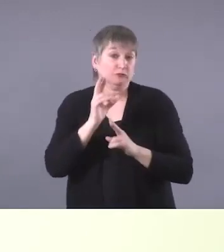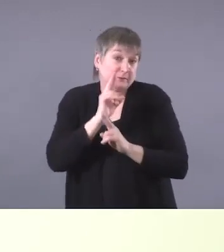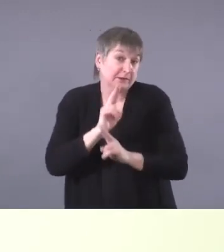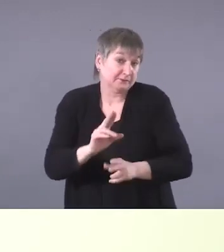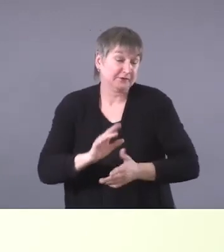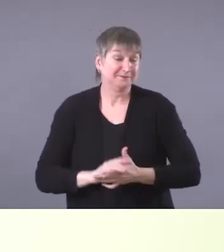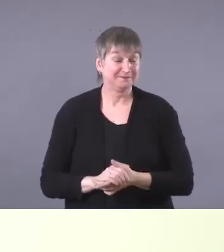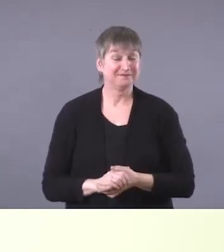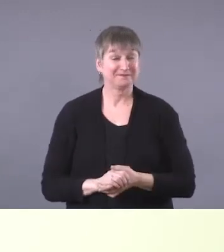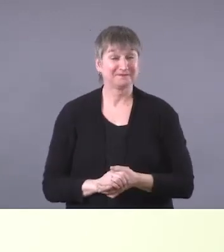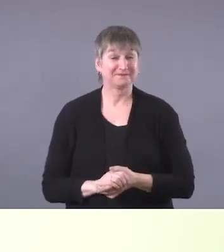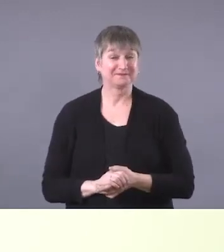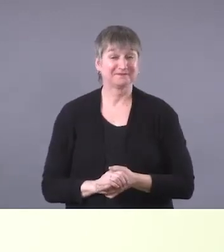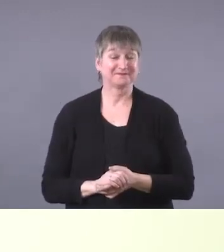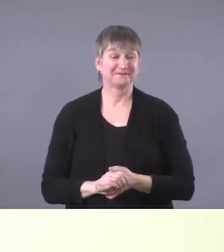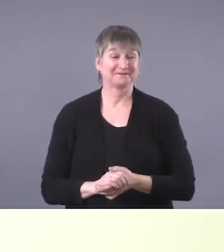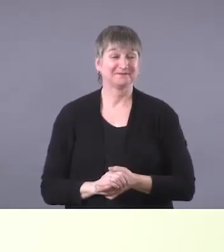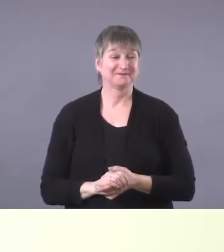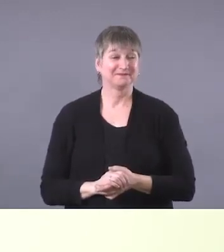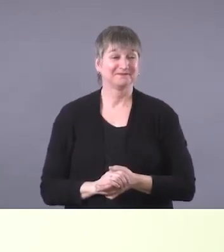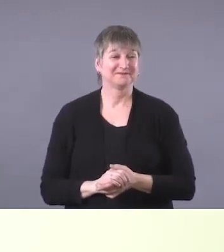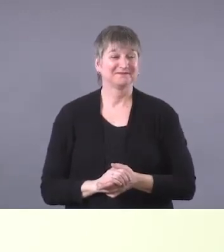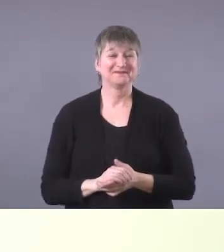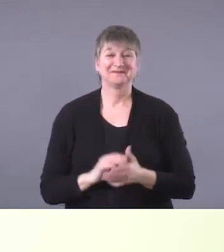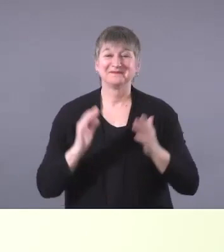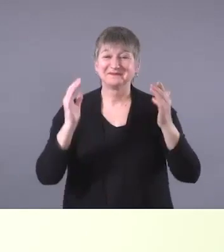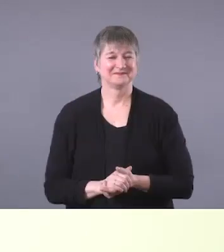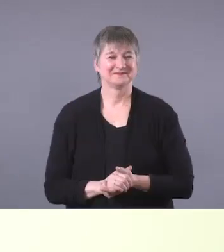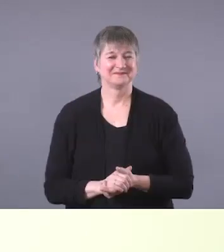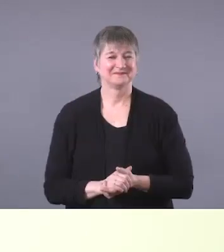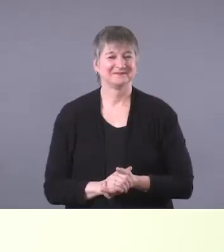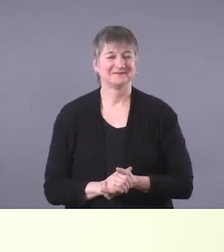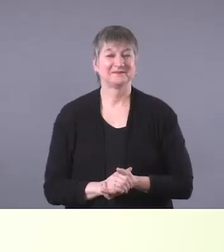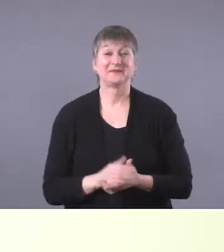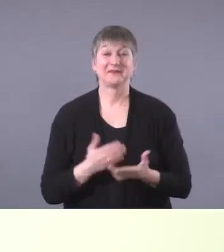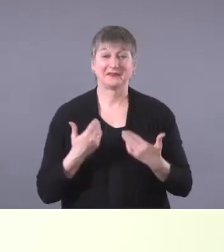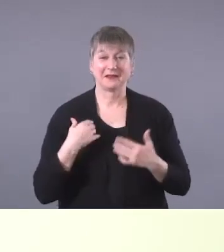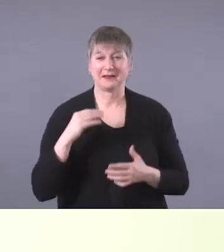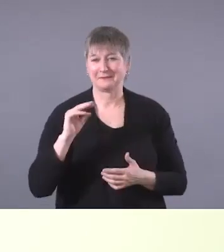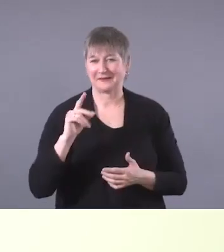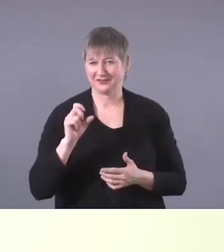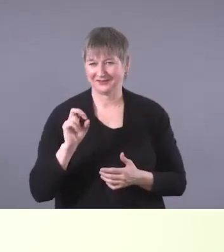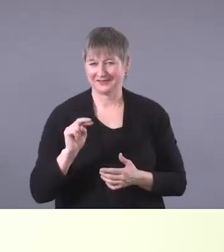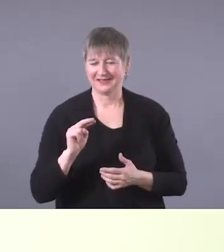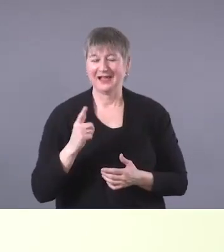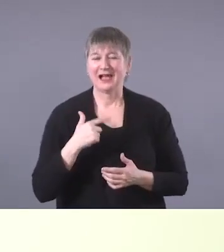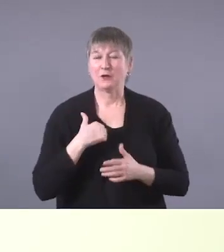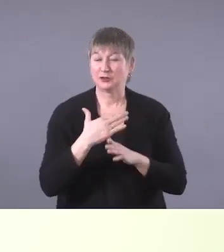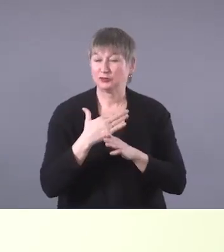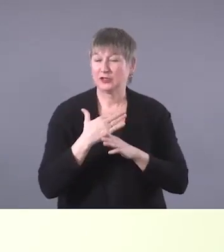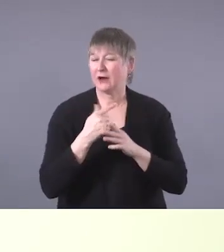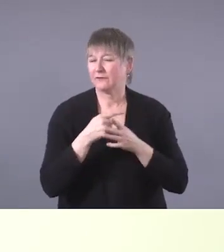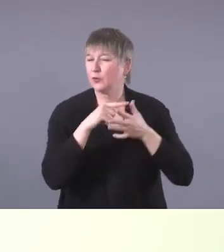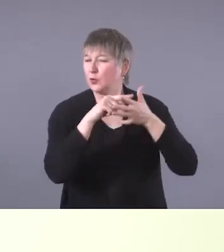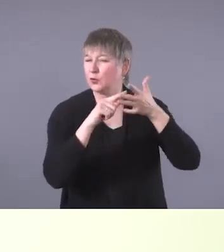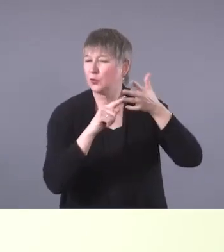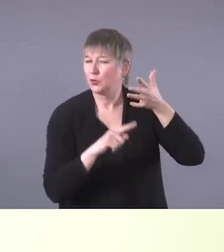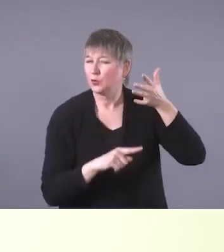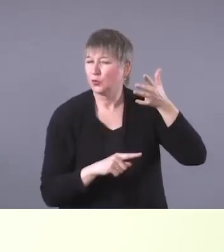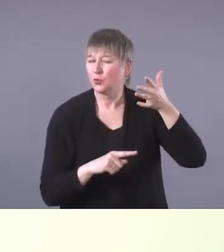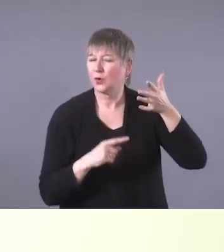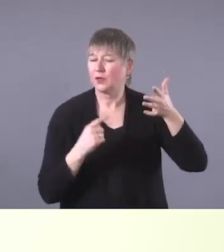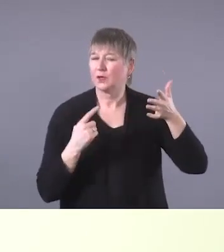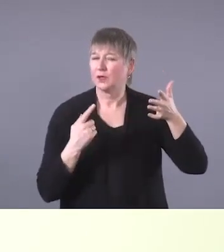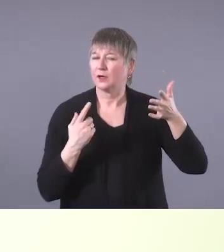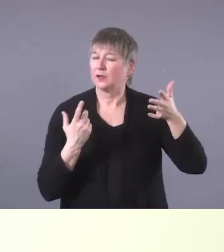um, in a few slides. So we'll carry on to the next slide. I would just like to share some considerations when working, um, as, as